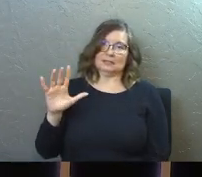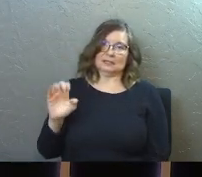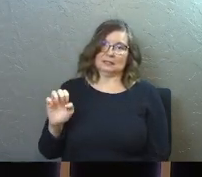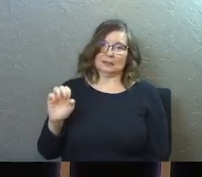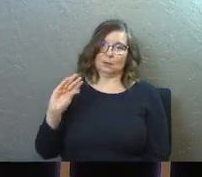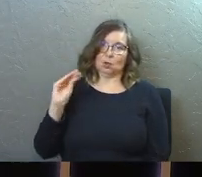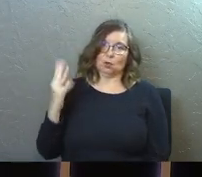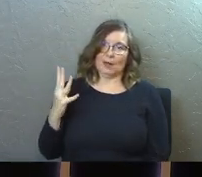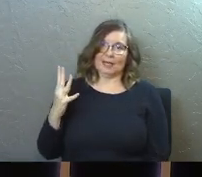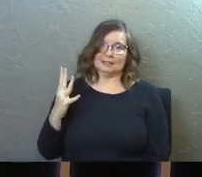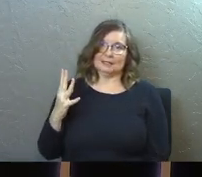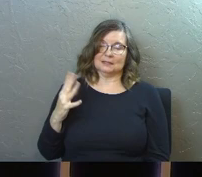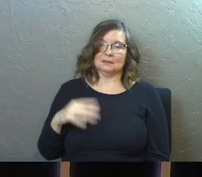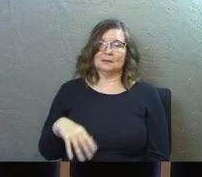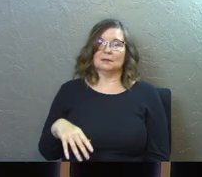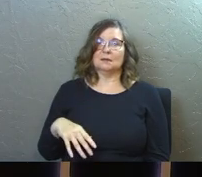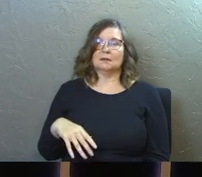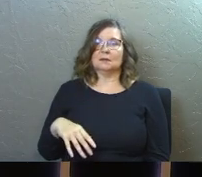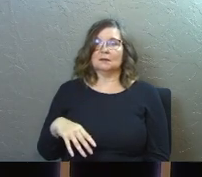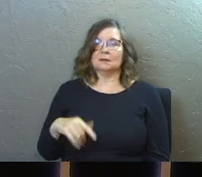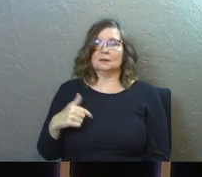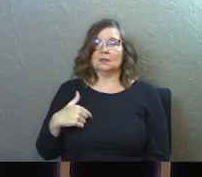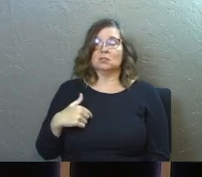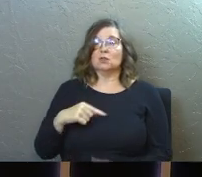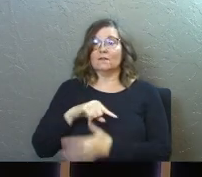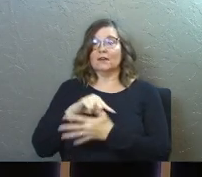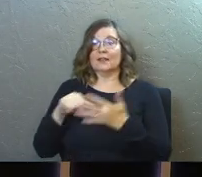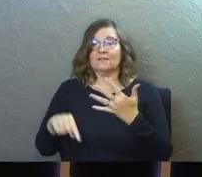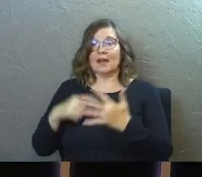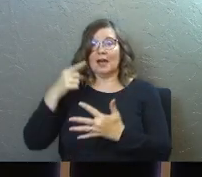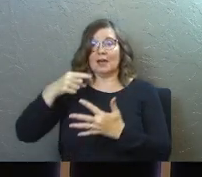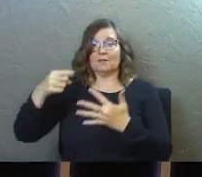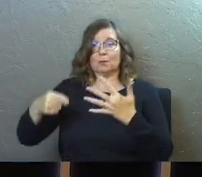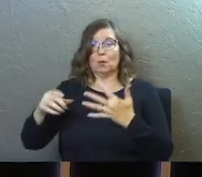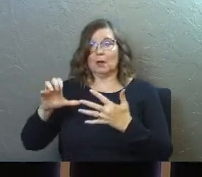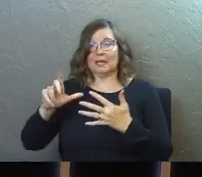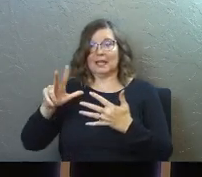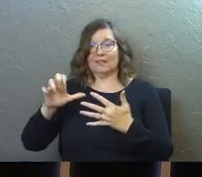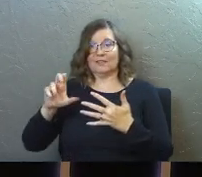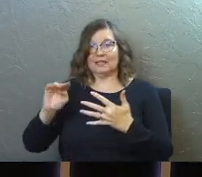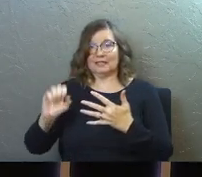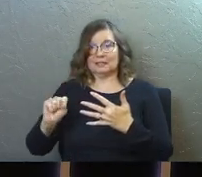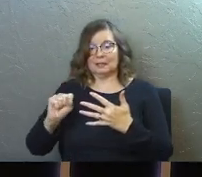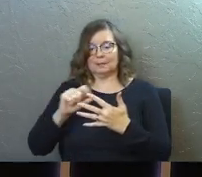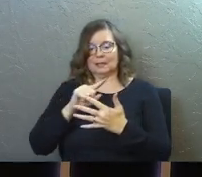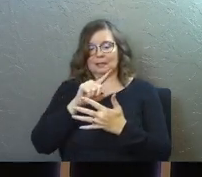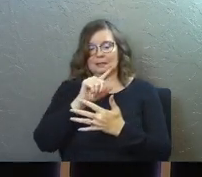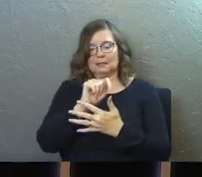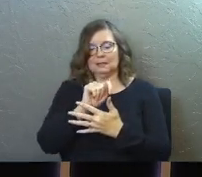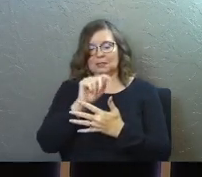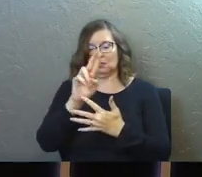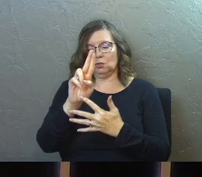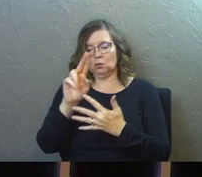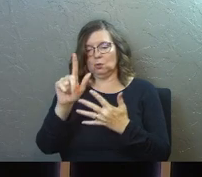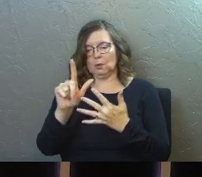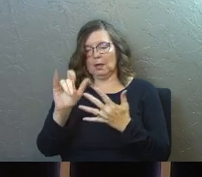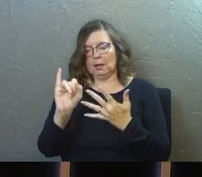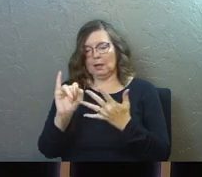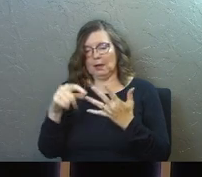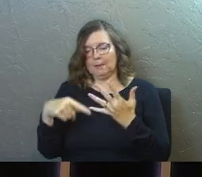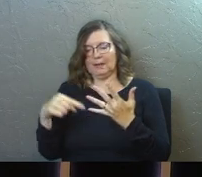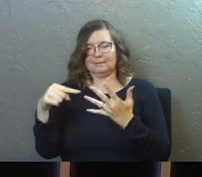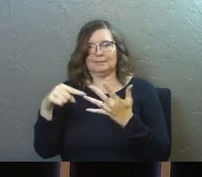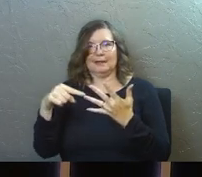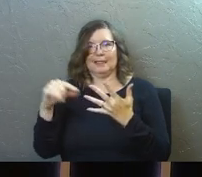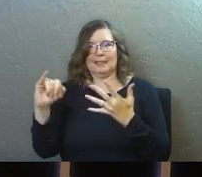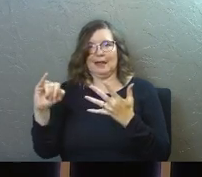academics in the room. I am not a five point Calvinist. I do not believe in irresistible grace or limited atonement,